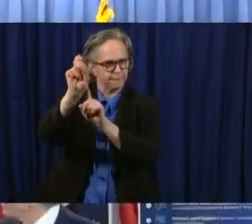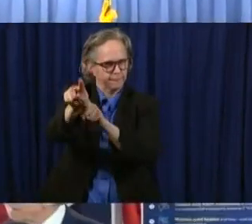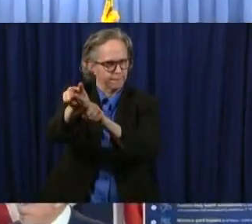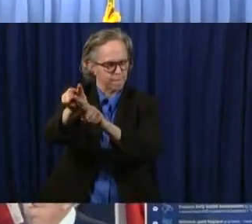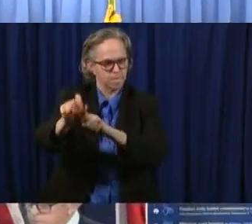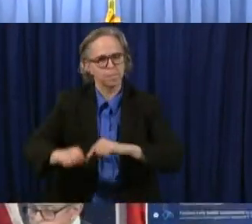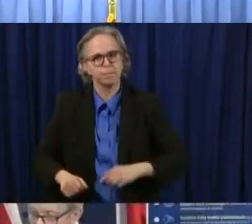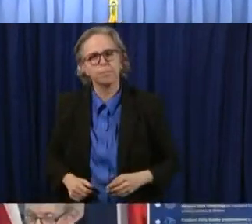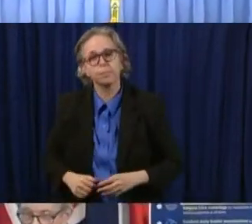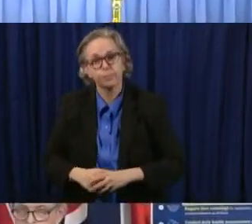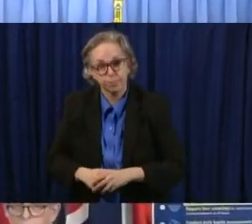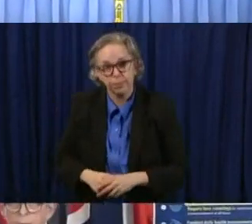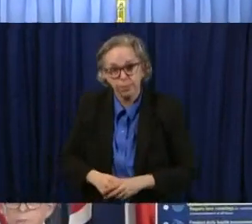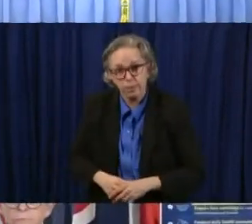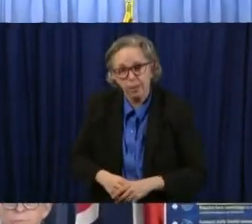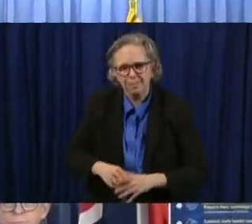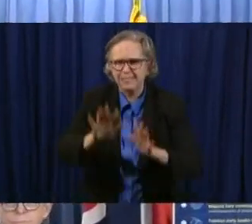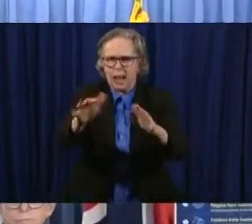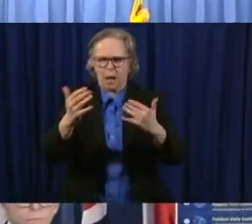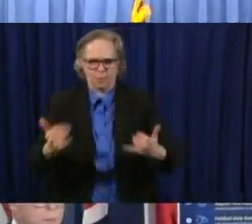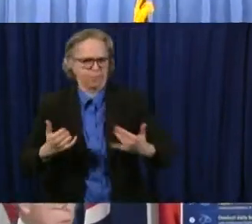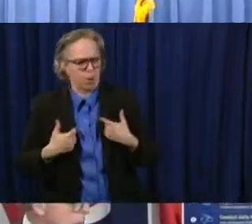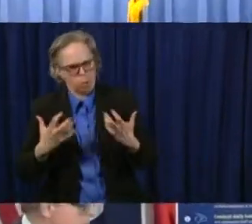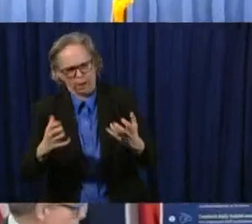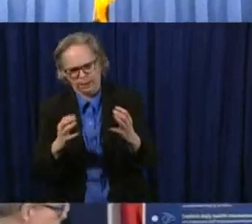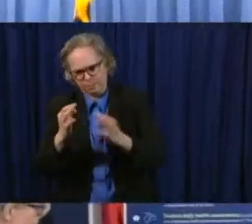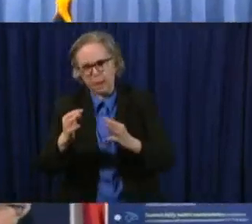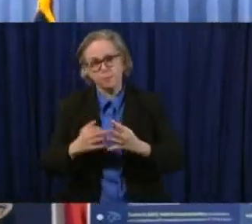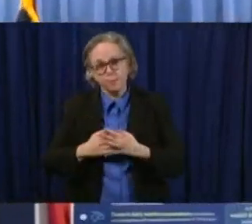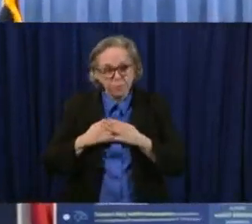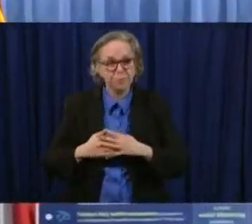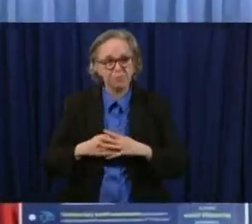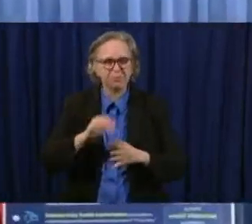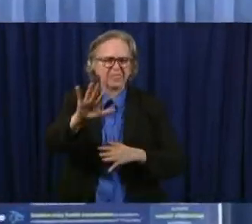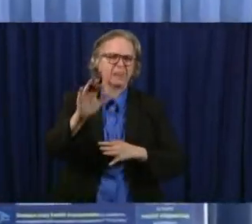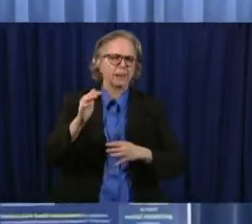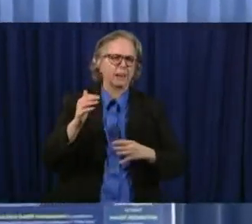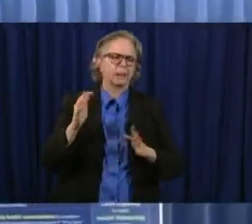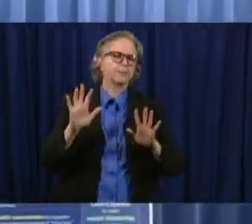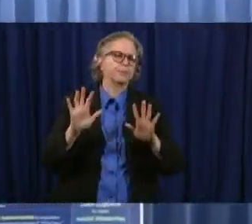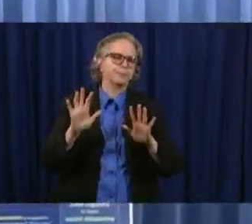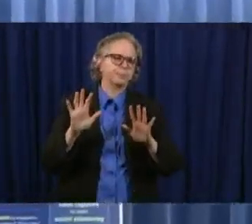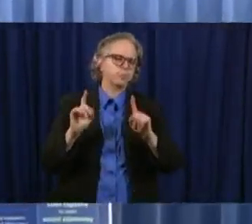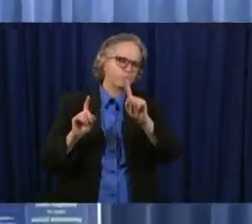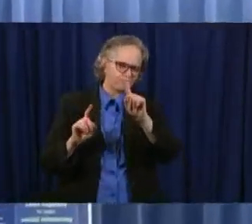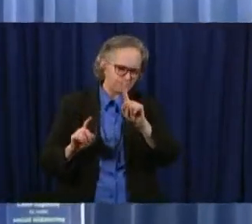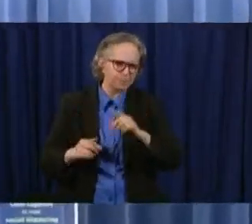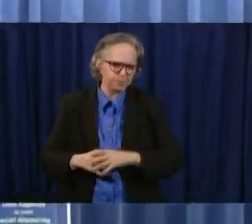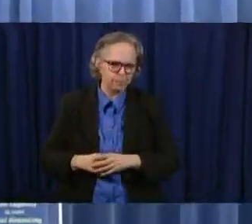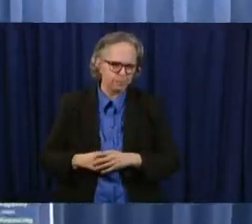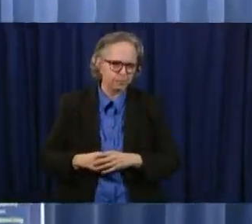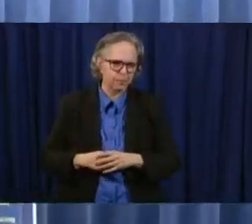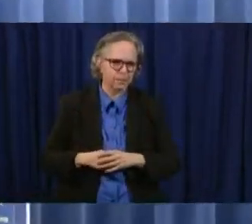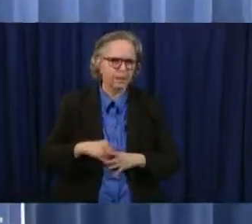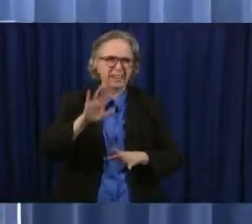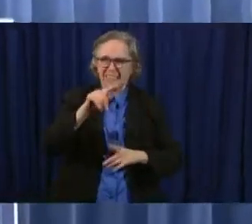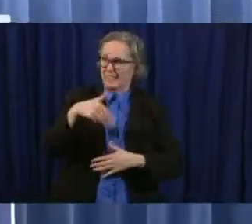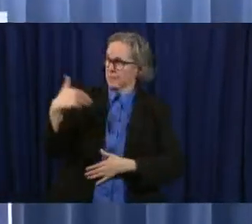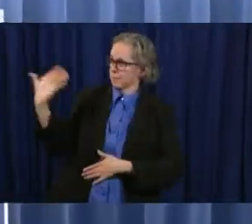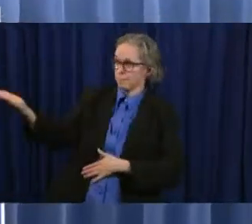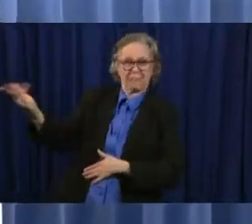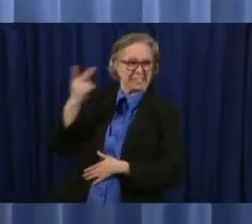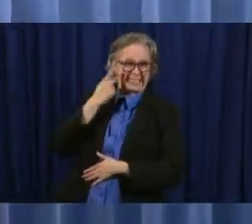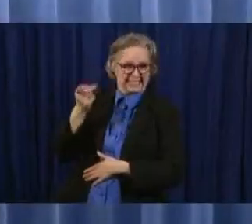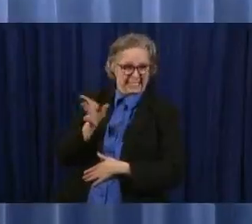In fact, let me, before I do that, let me, let me call your attention to this one, because this